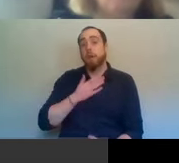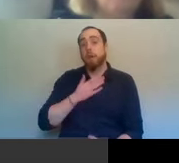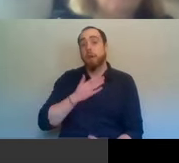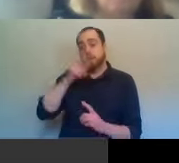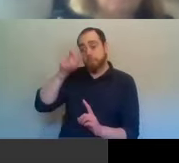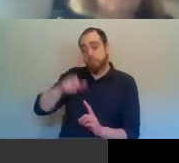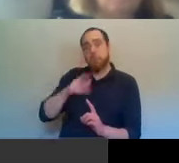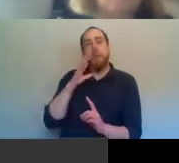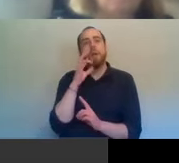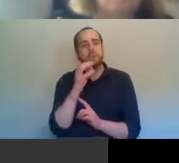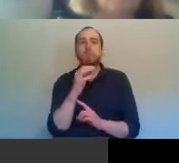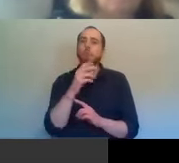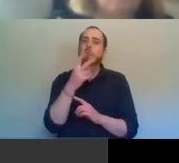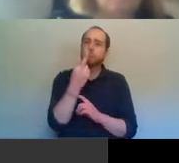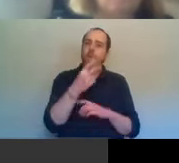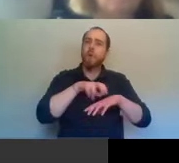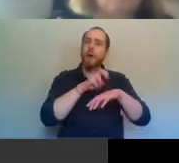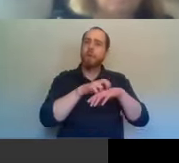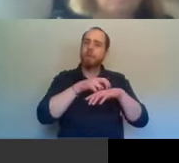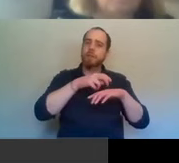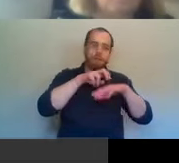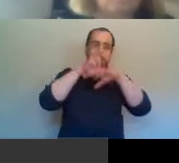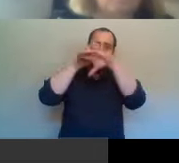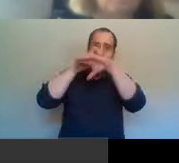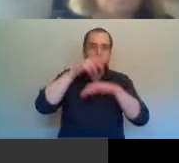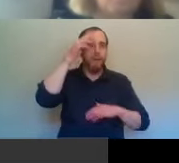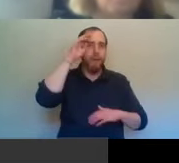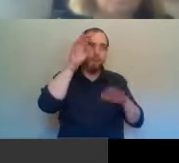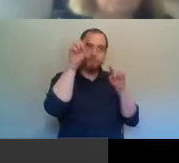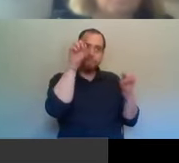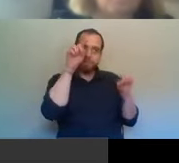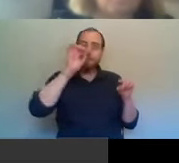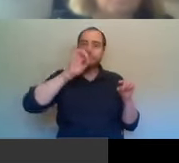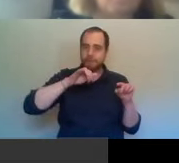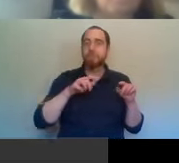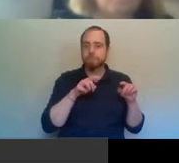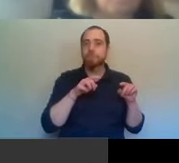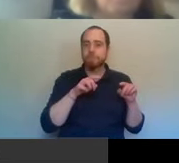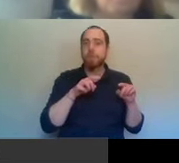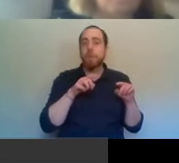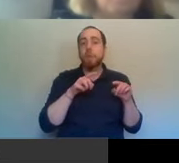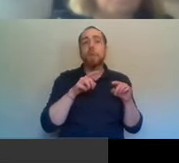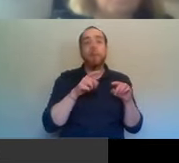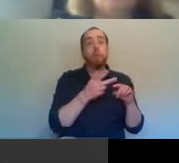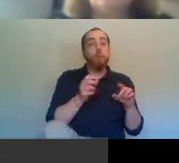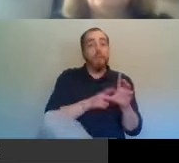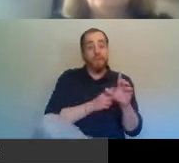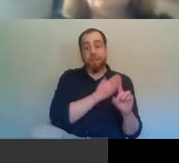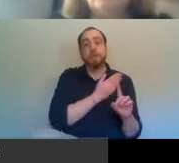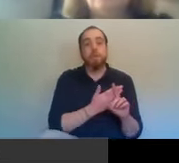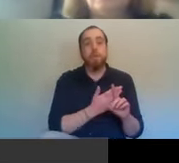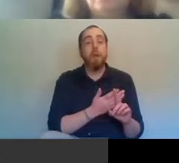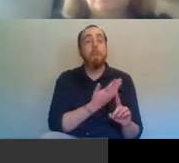I think there's been, there has certainly, with the declining influence of the Catholic Church in the last 30 years, there's been a bit of a backlash